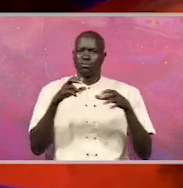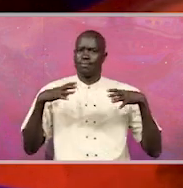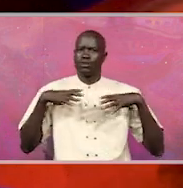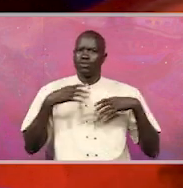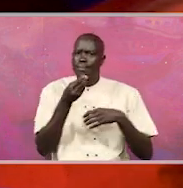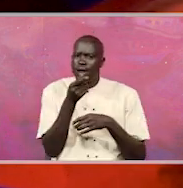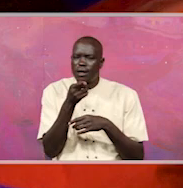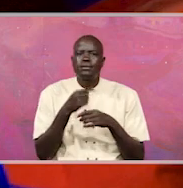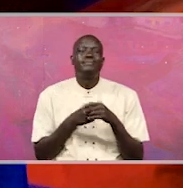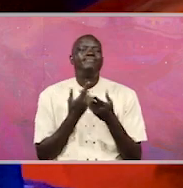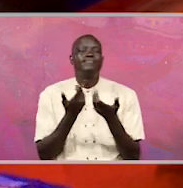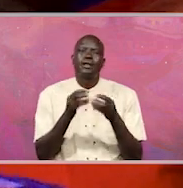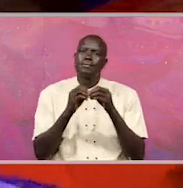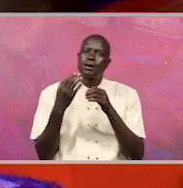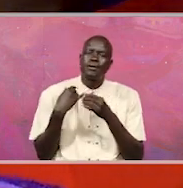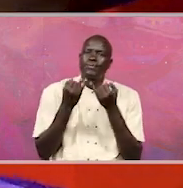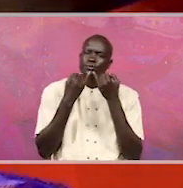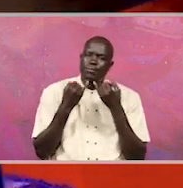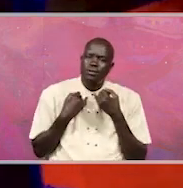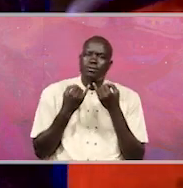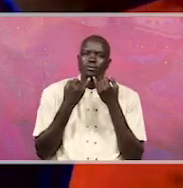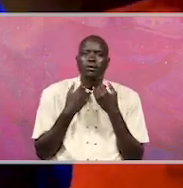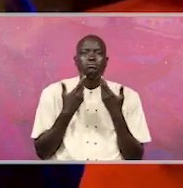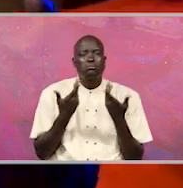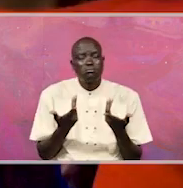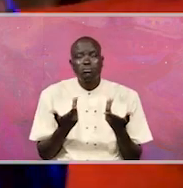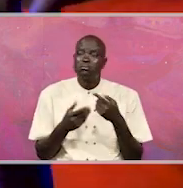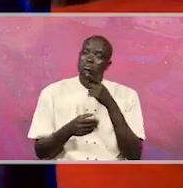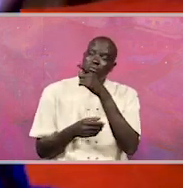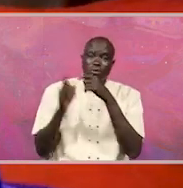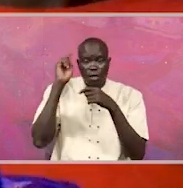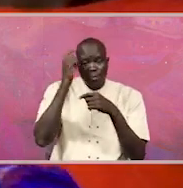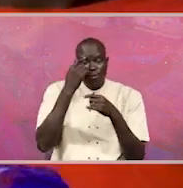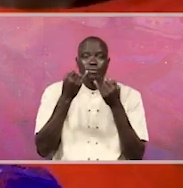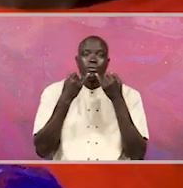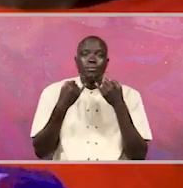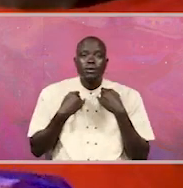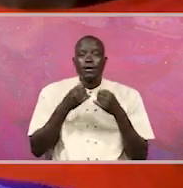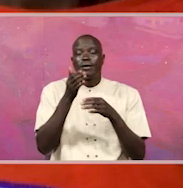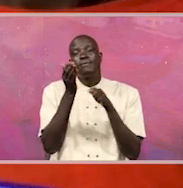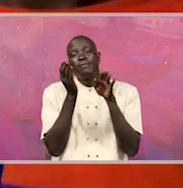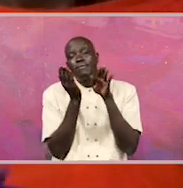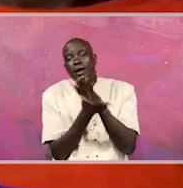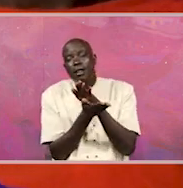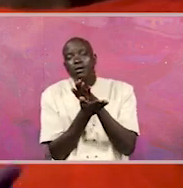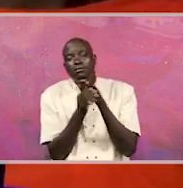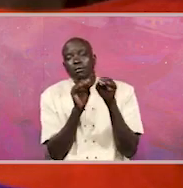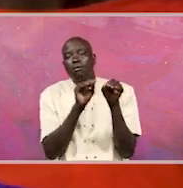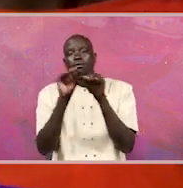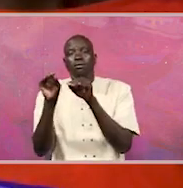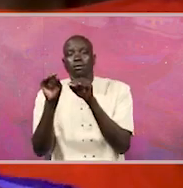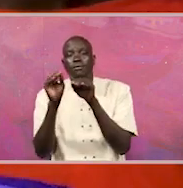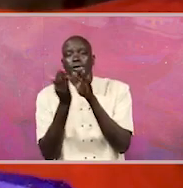they tell him that the file is pushed to another office. And if you want